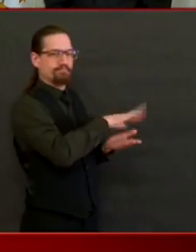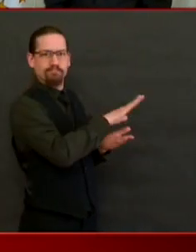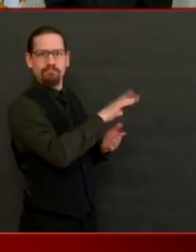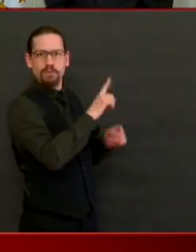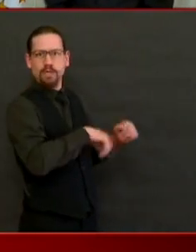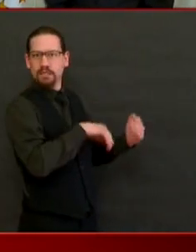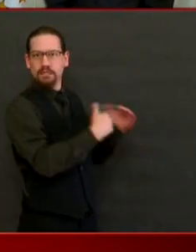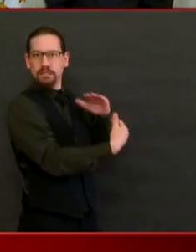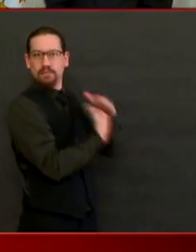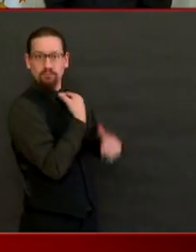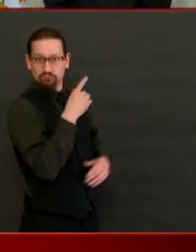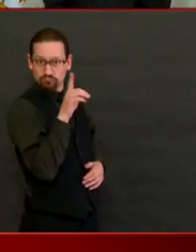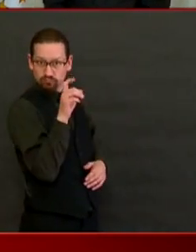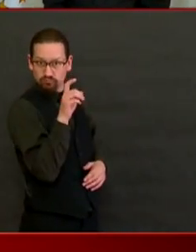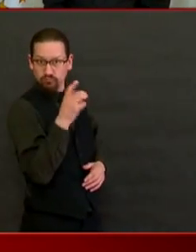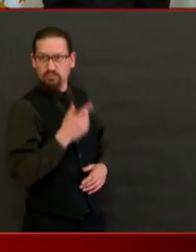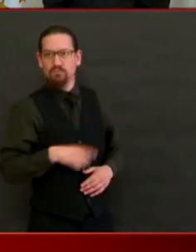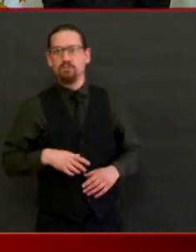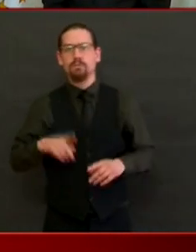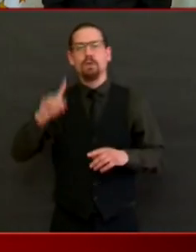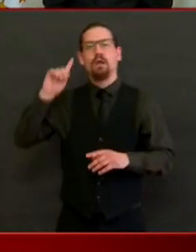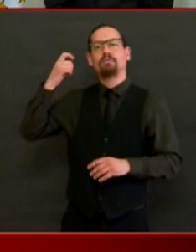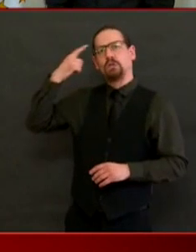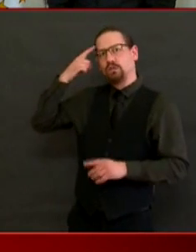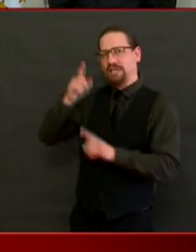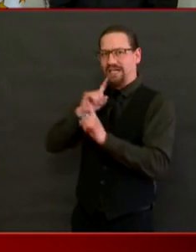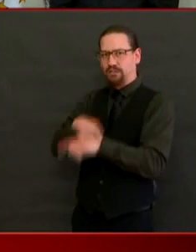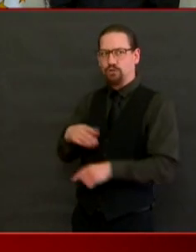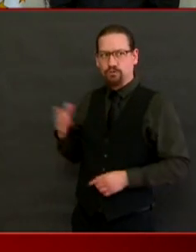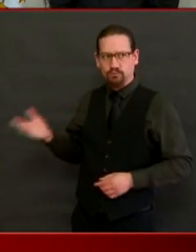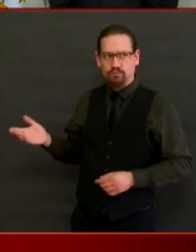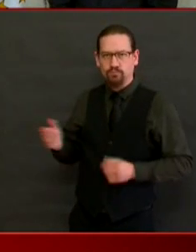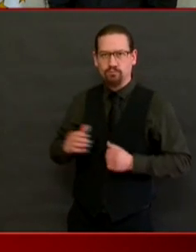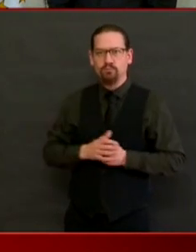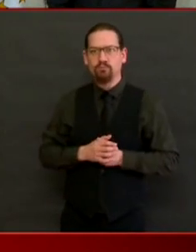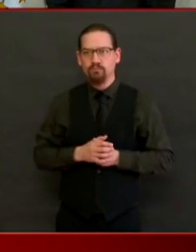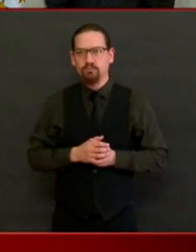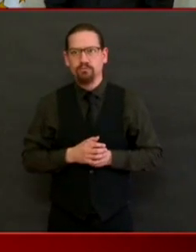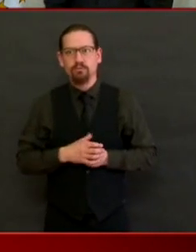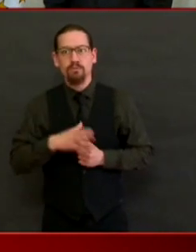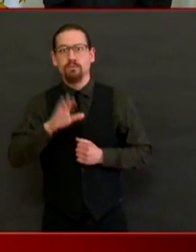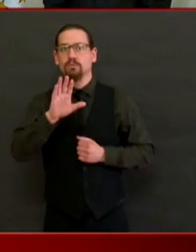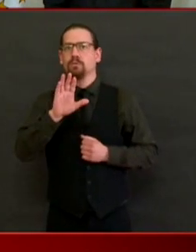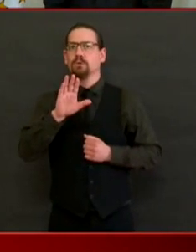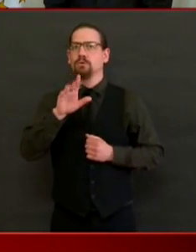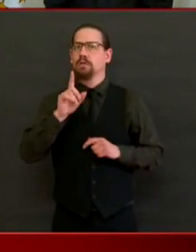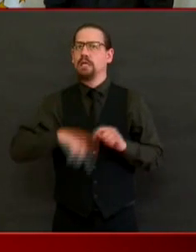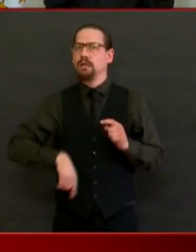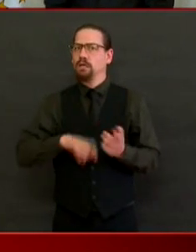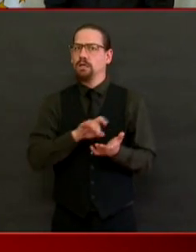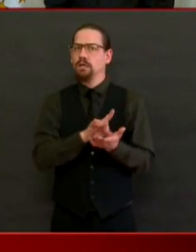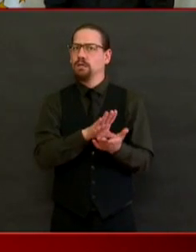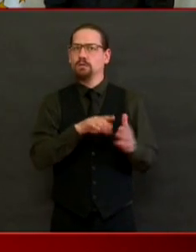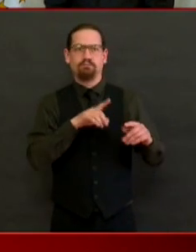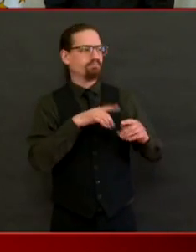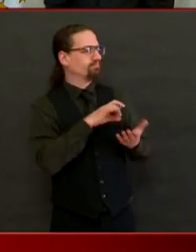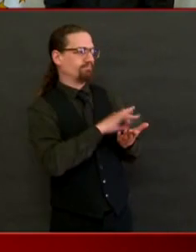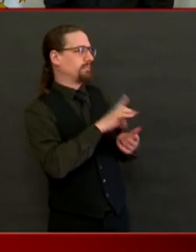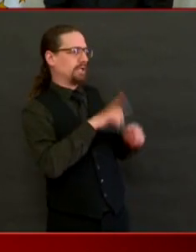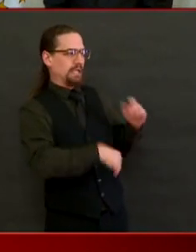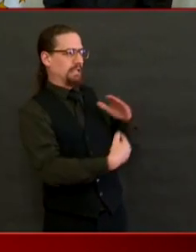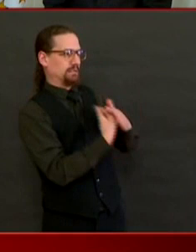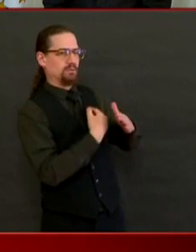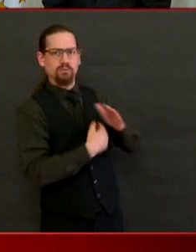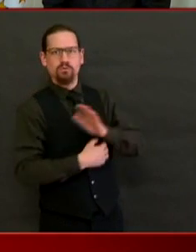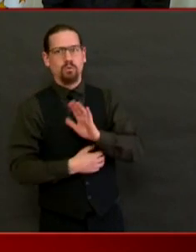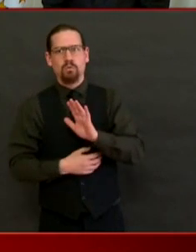DBR is putting forth the regulations, we will make note that customers shouldn't be turned away. Having said